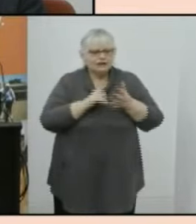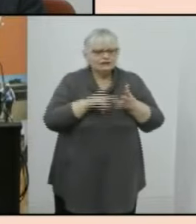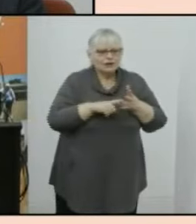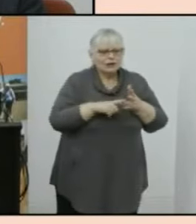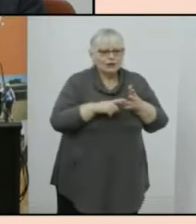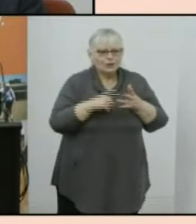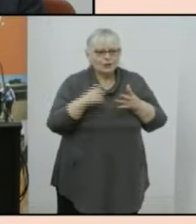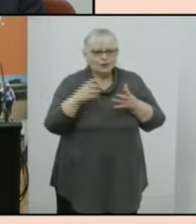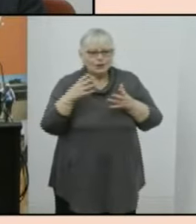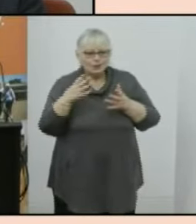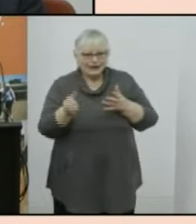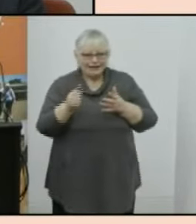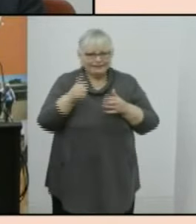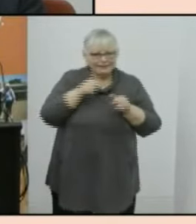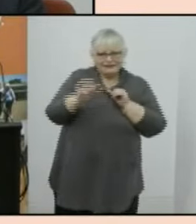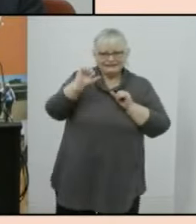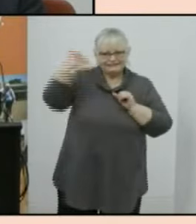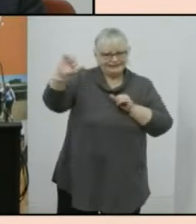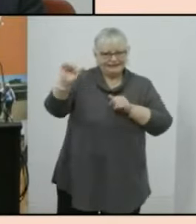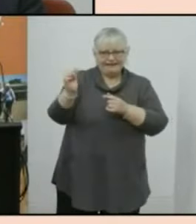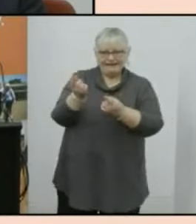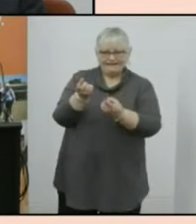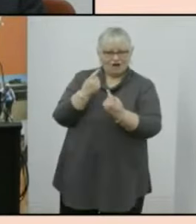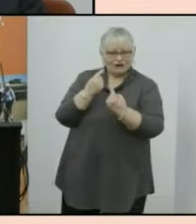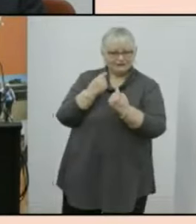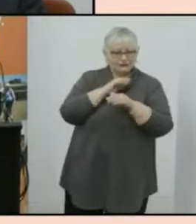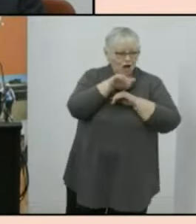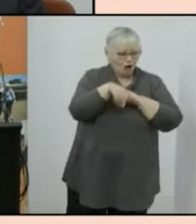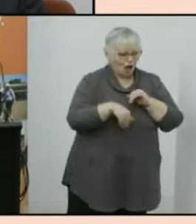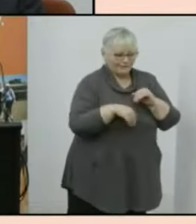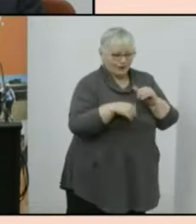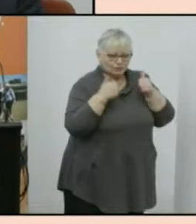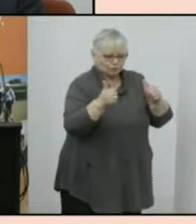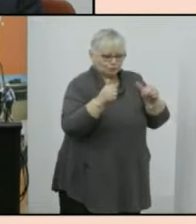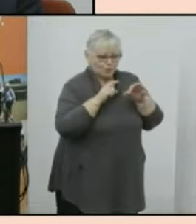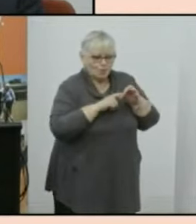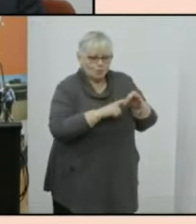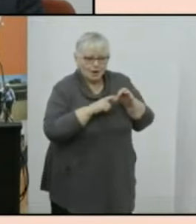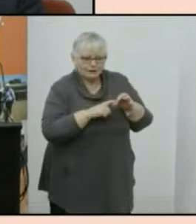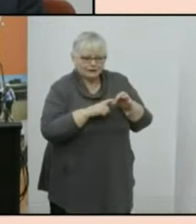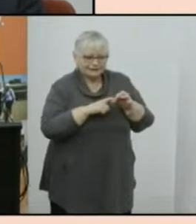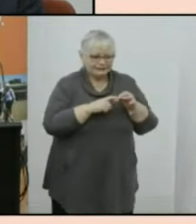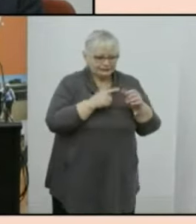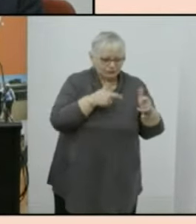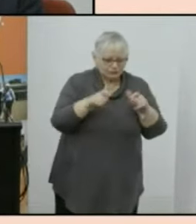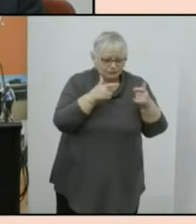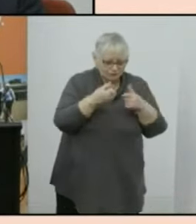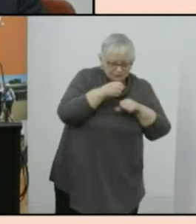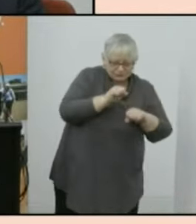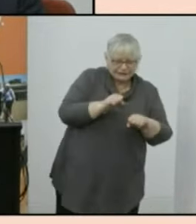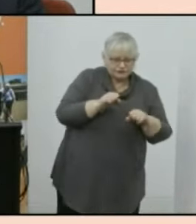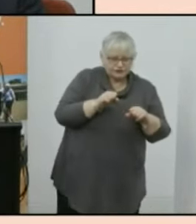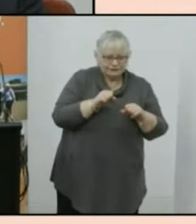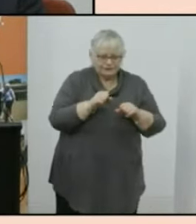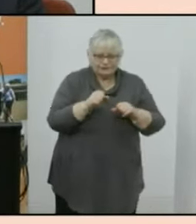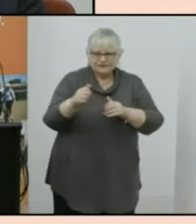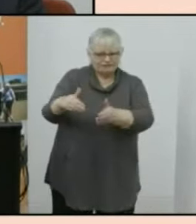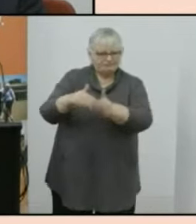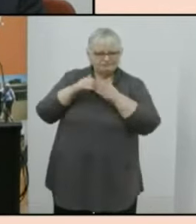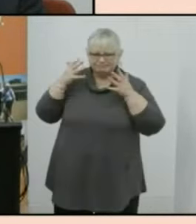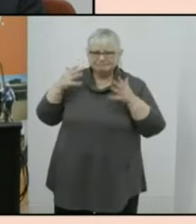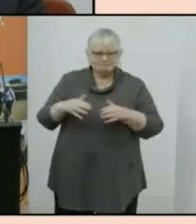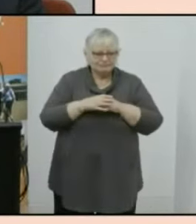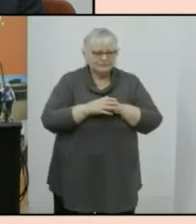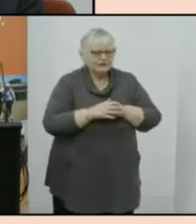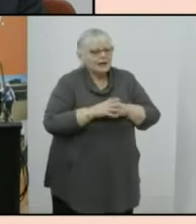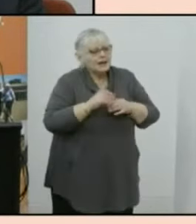that we had the best possible advice about high quality cyber security protection but as I say this is